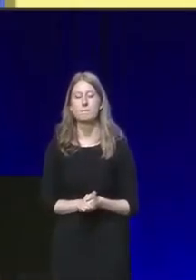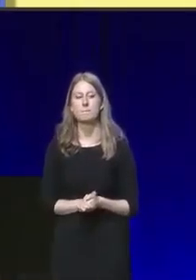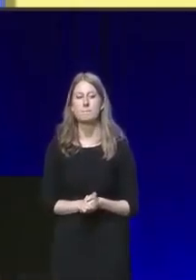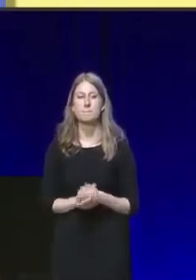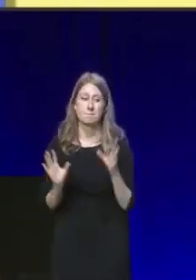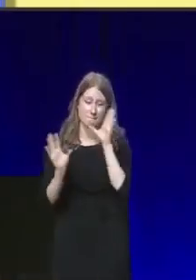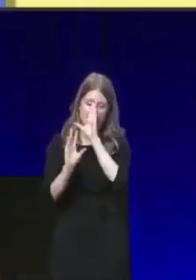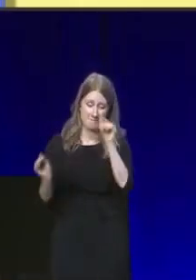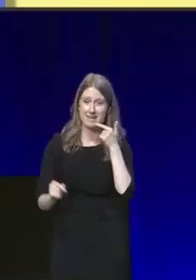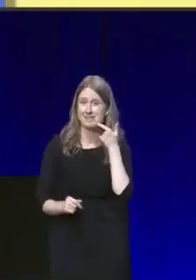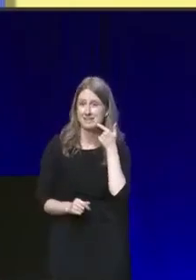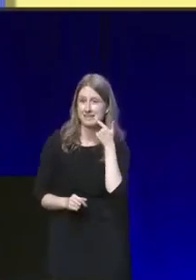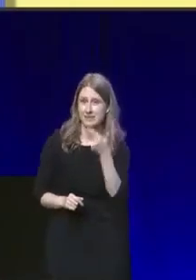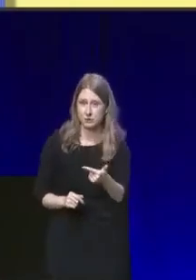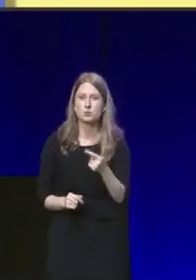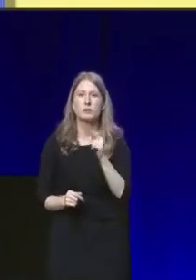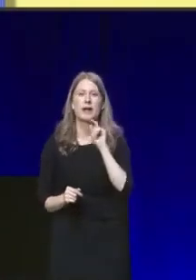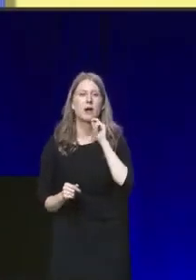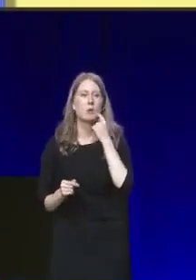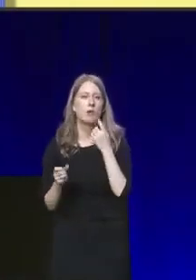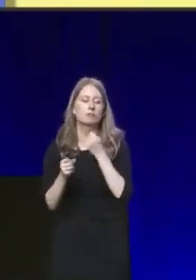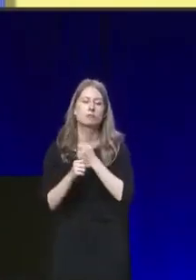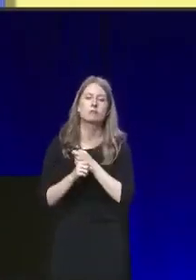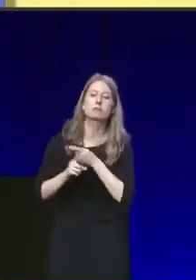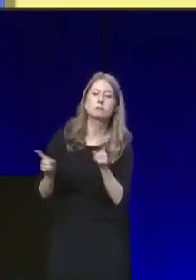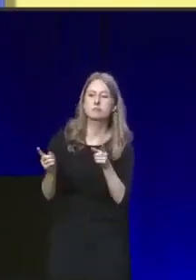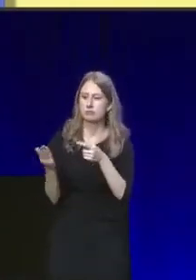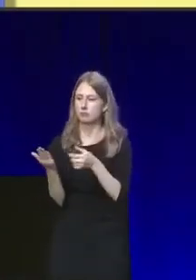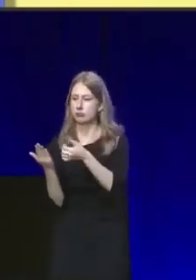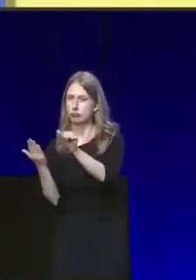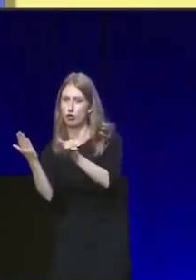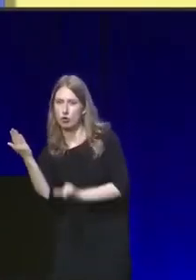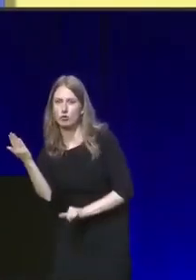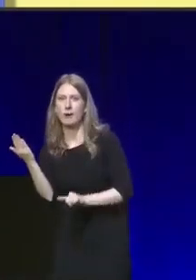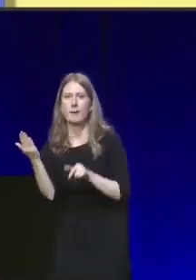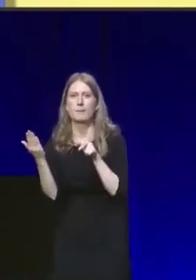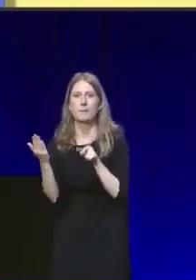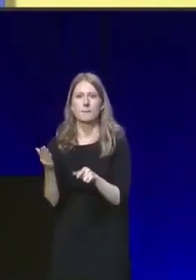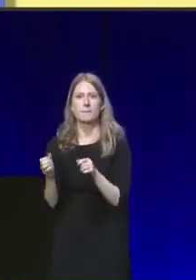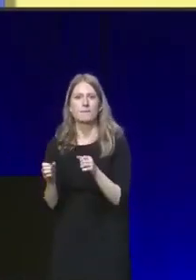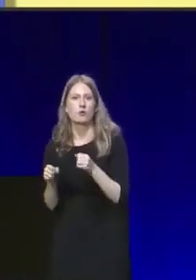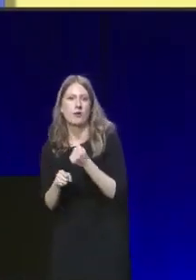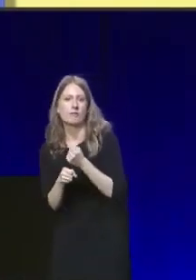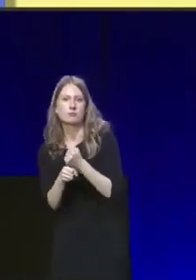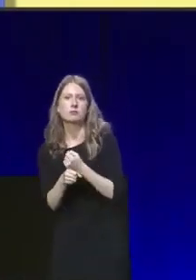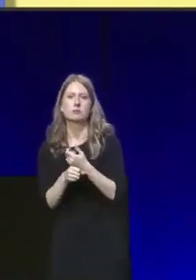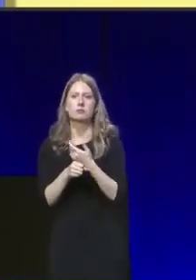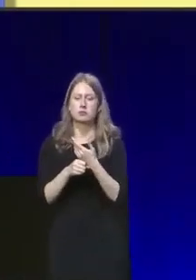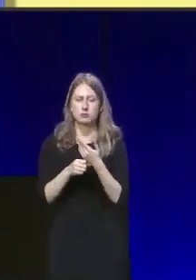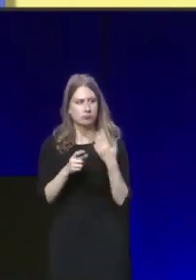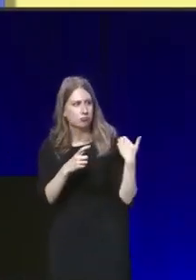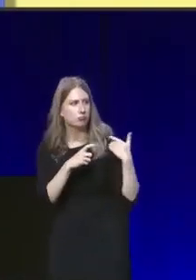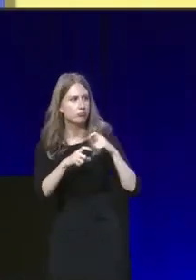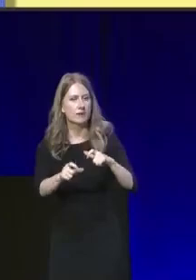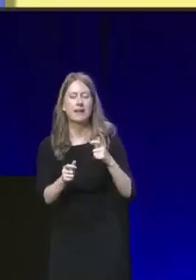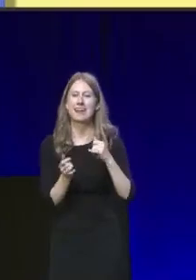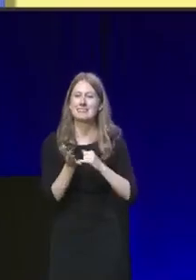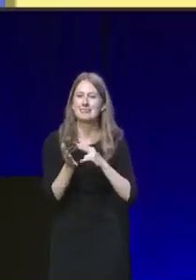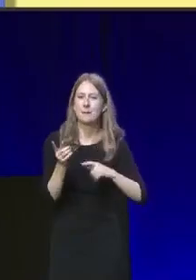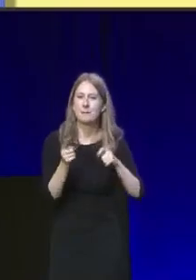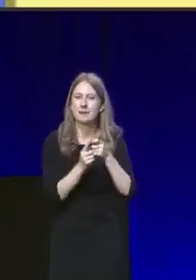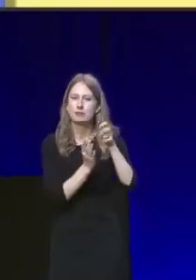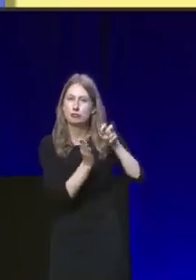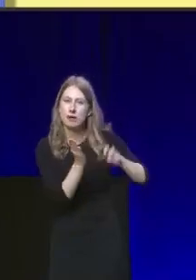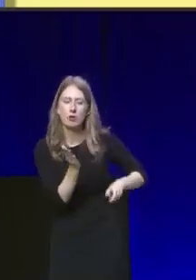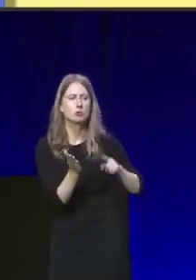Conference, next week I will set out our programme for government, building on the SNP record, building on our beliefs that investing in our